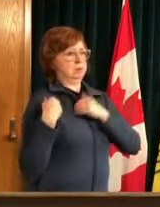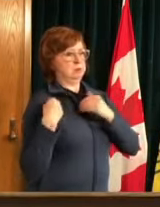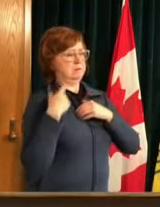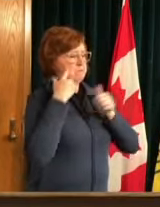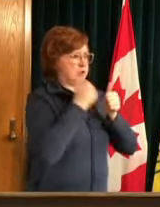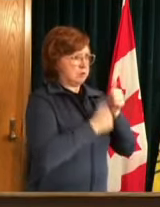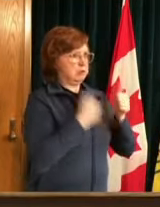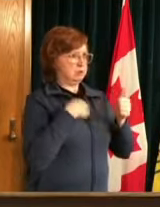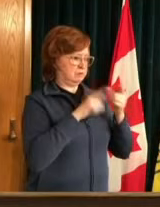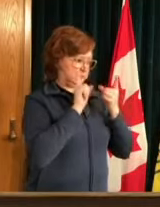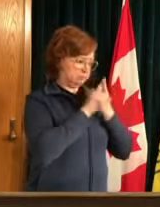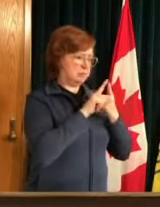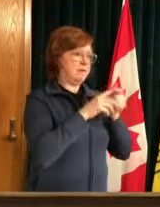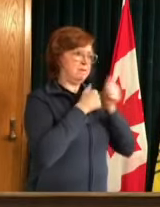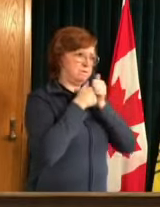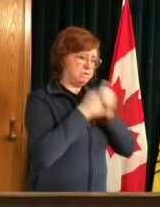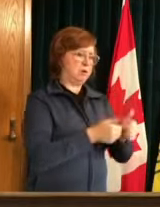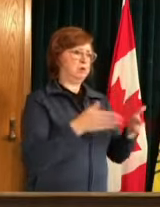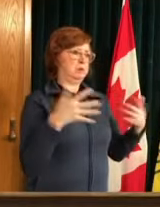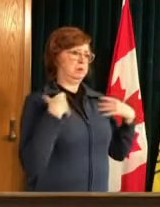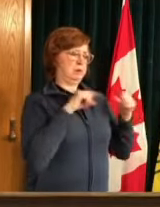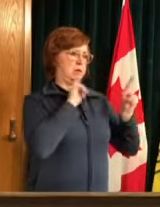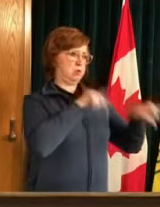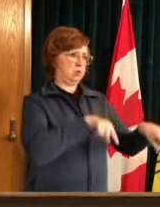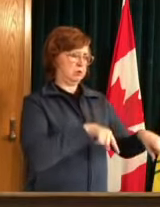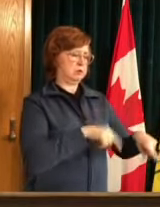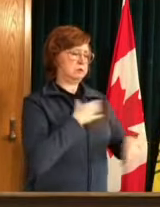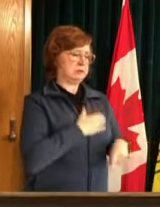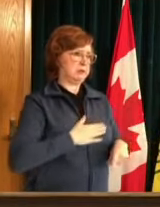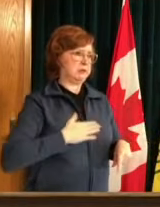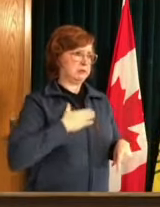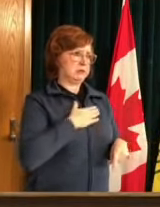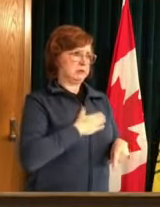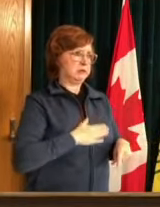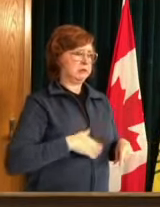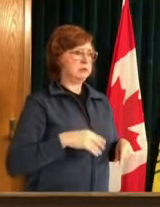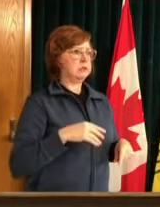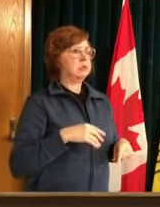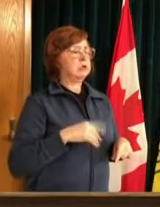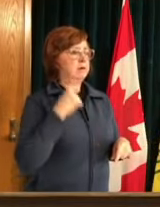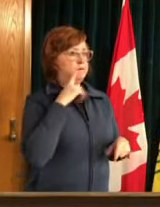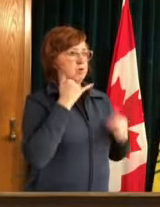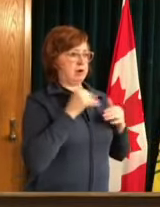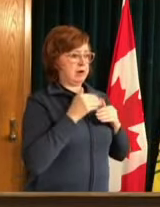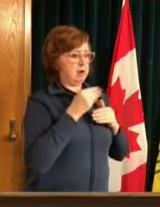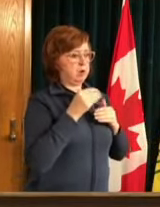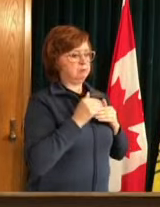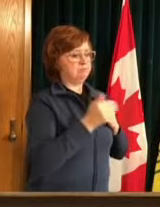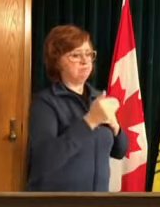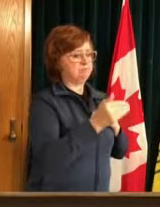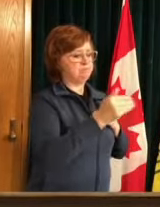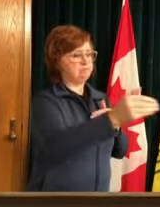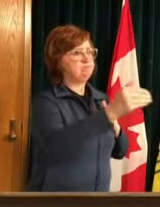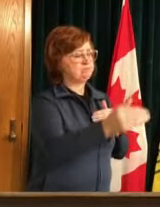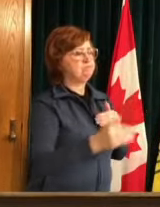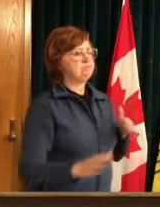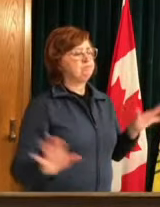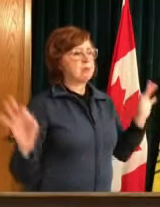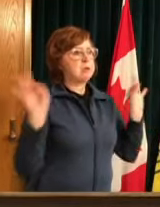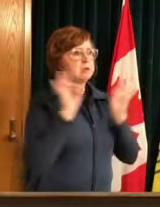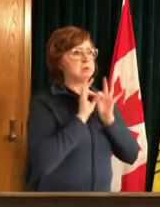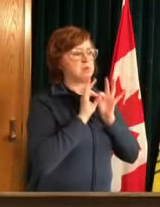is to follow the public health measures that are in place uh for the the foreseeable future it is a of of crucial importance that we all